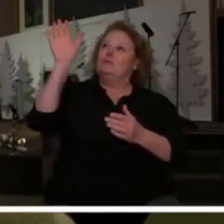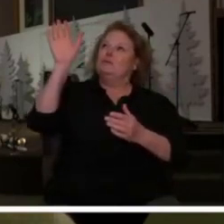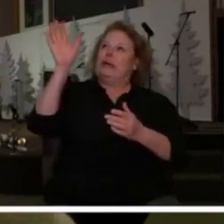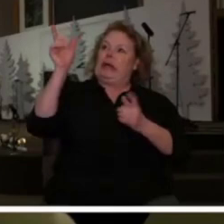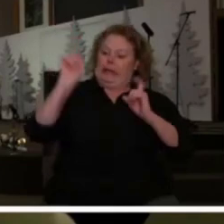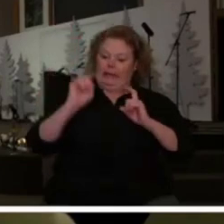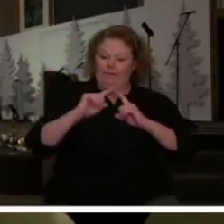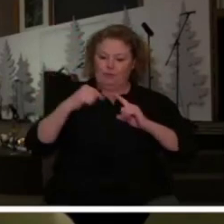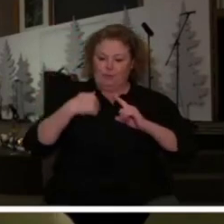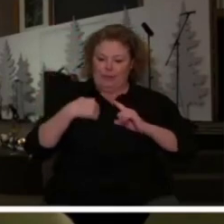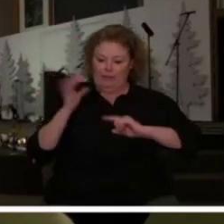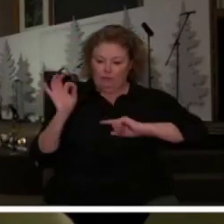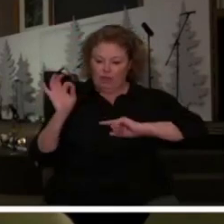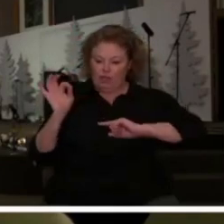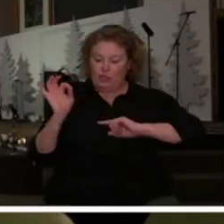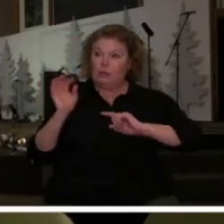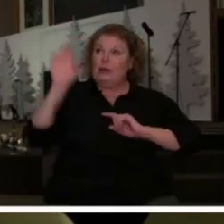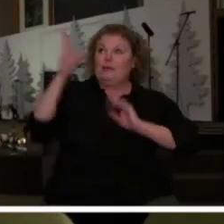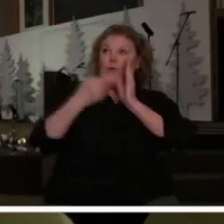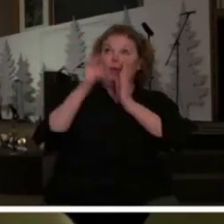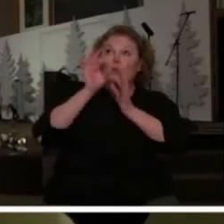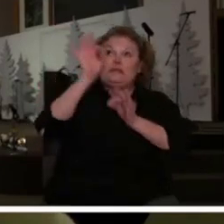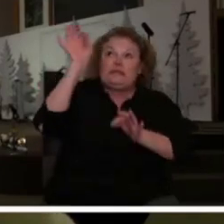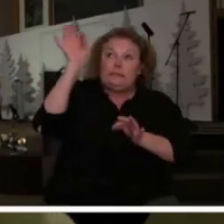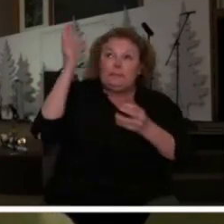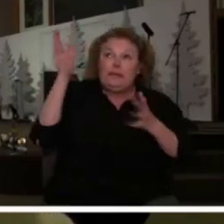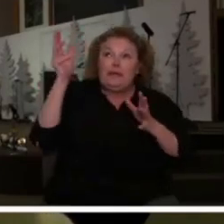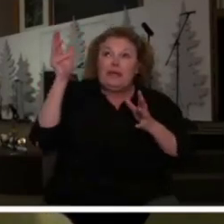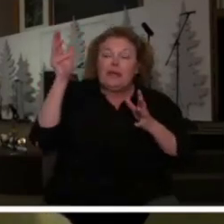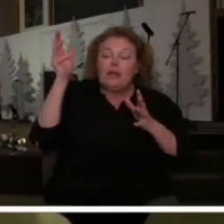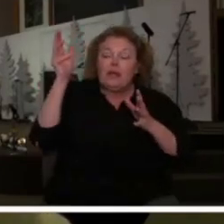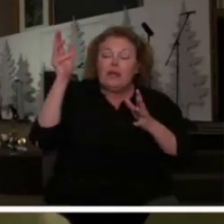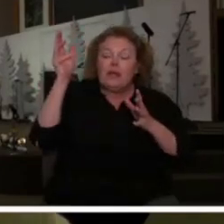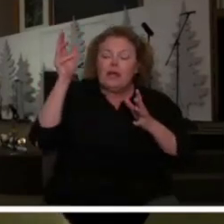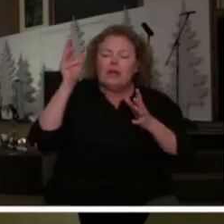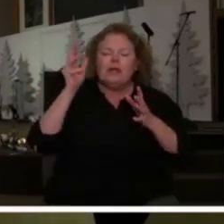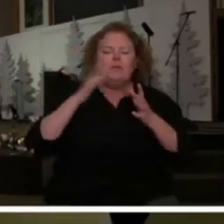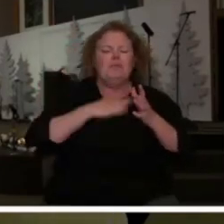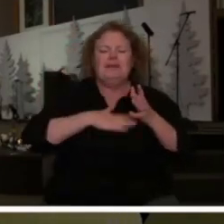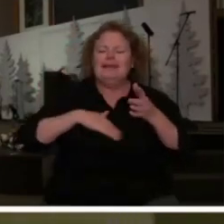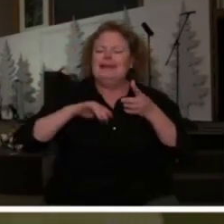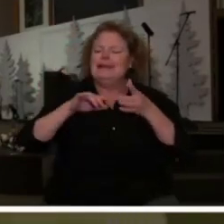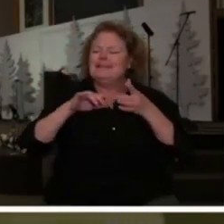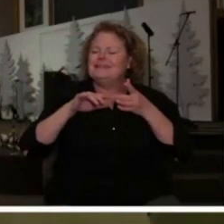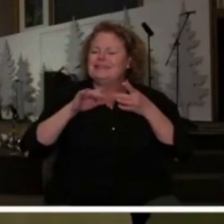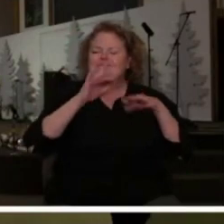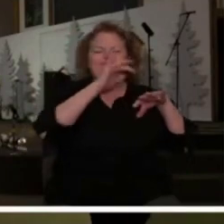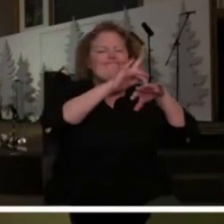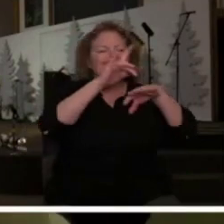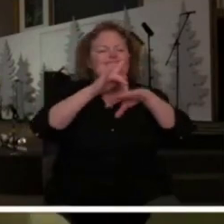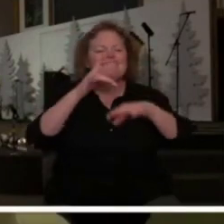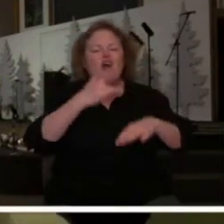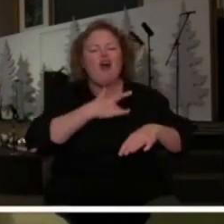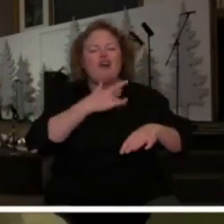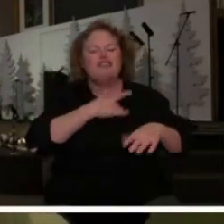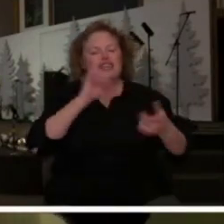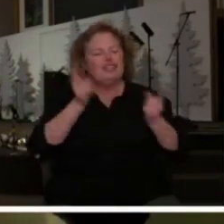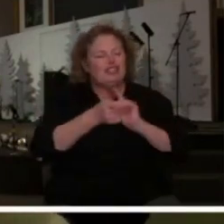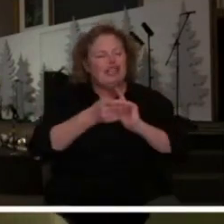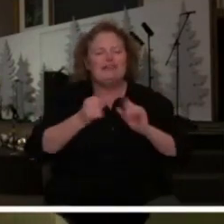and the anointing of your Holy Spirit, begin to capture hearts, begin to change lives.